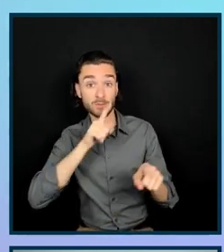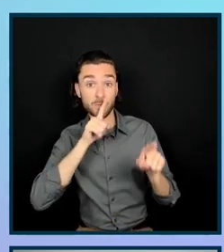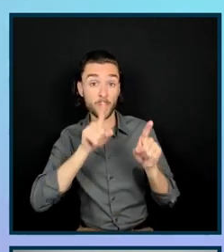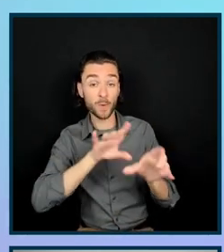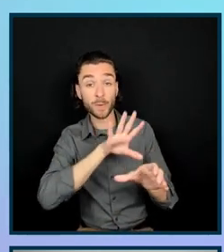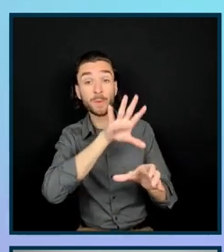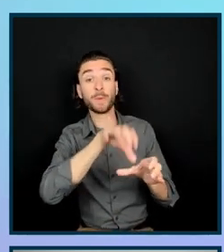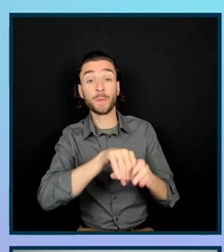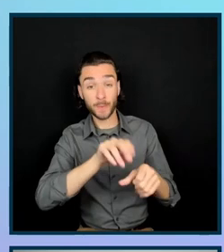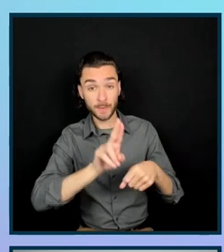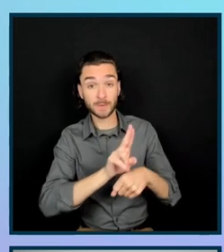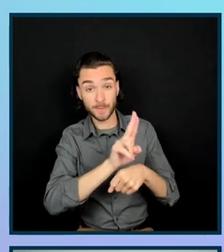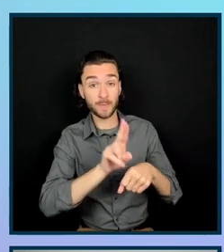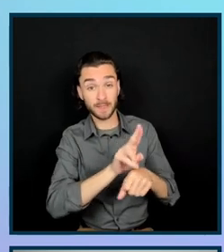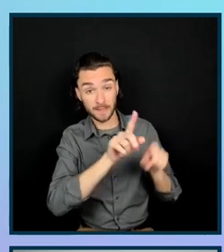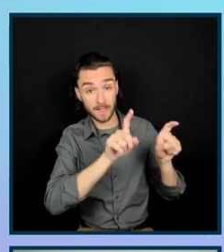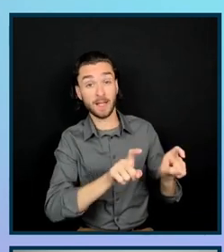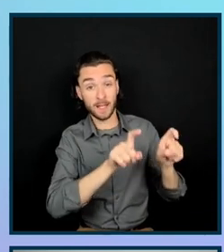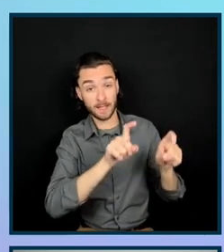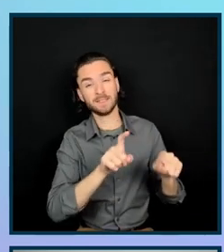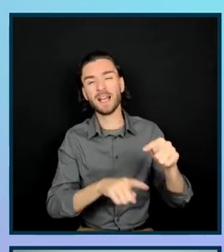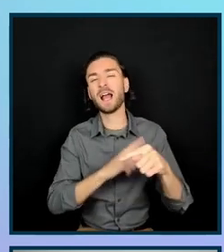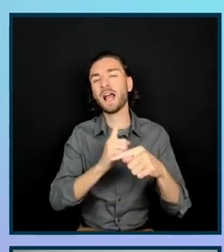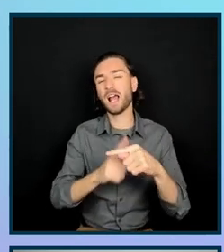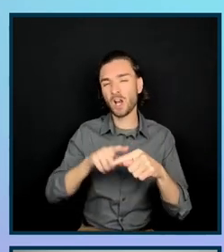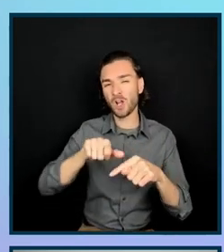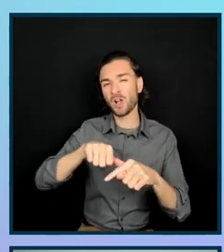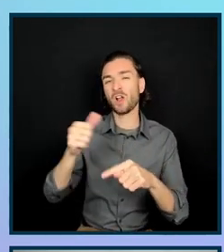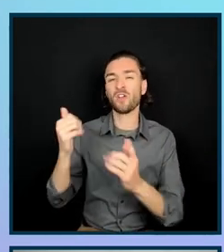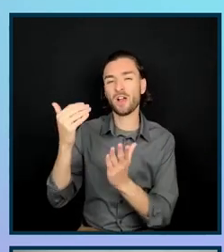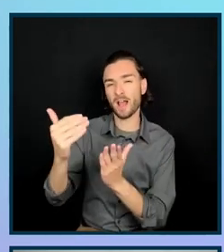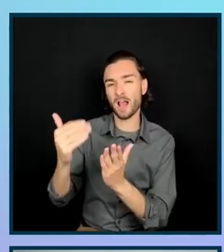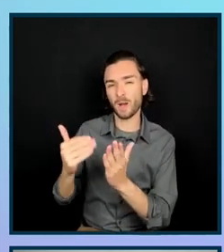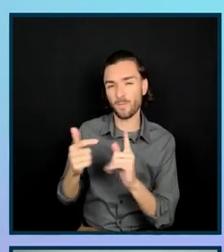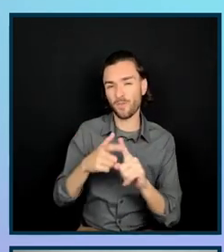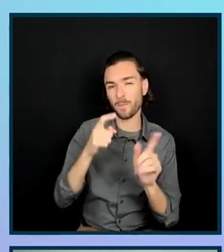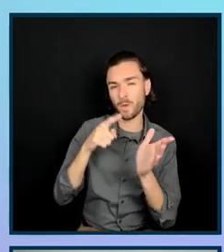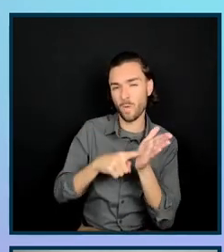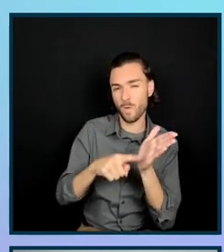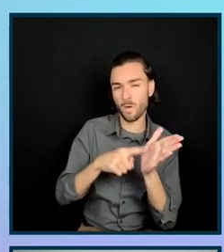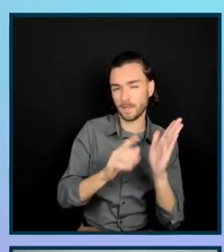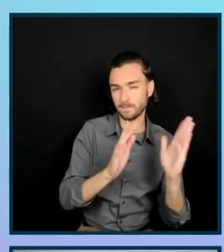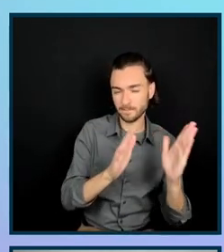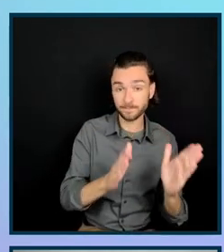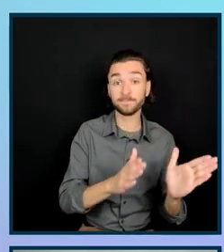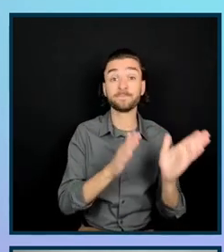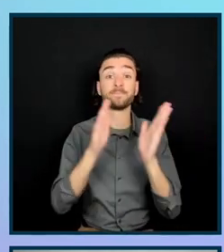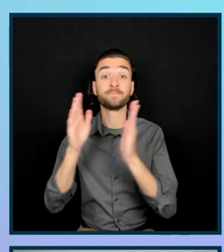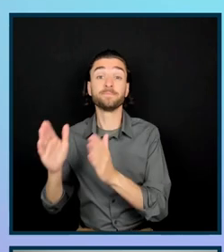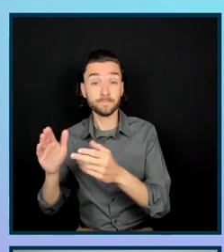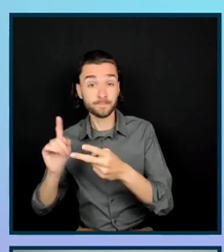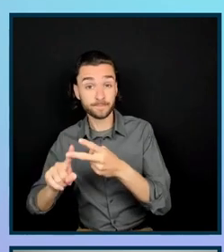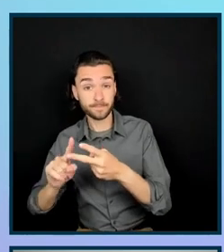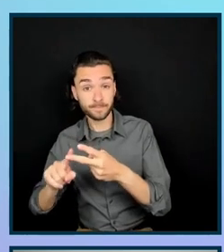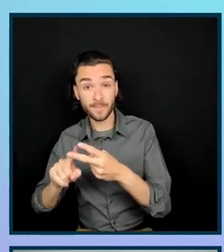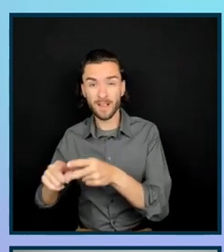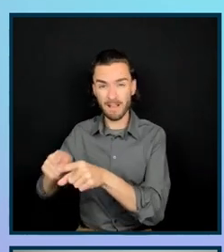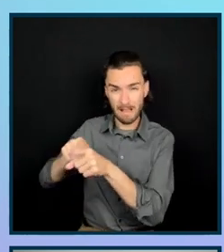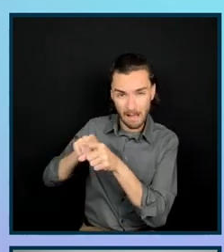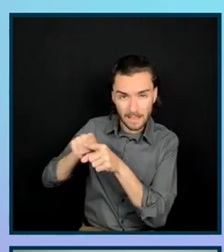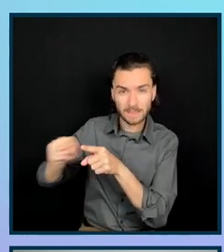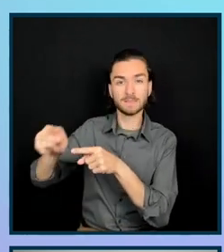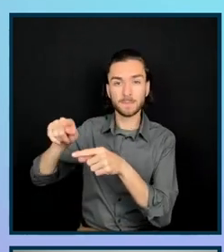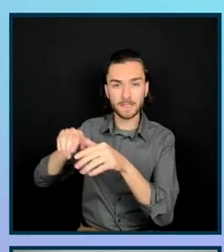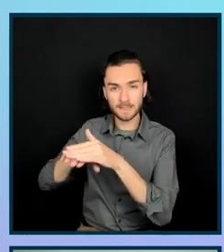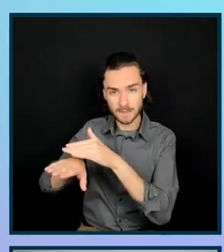tests. And of course, some overlapping items from the accessibility audits. And second, a customized accessibility training session,